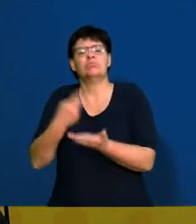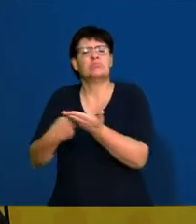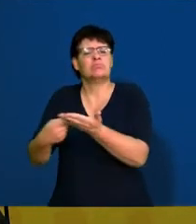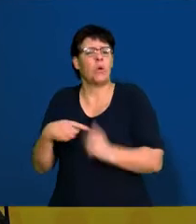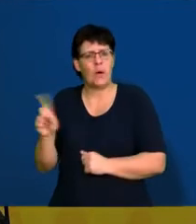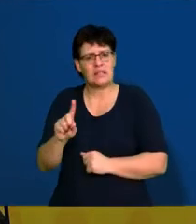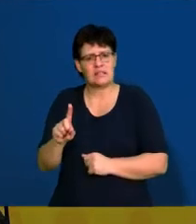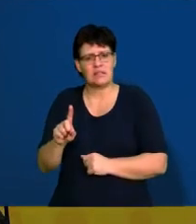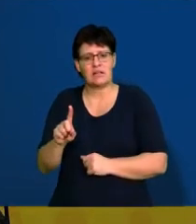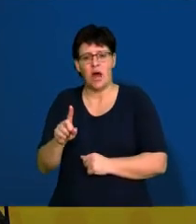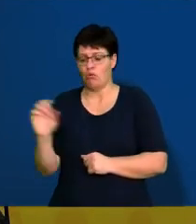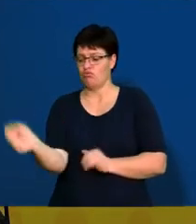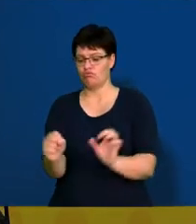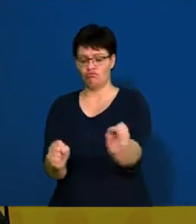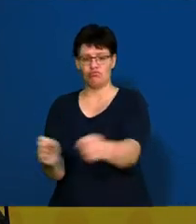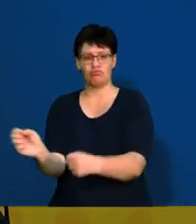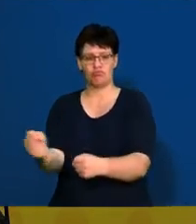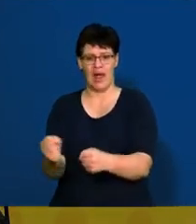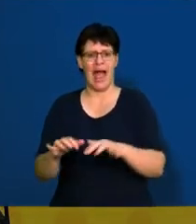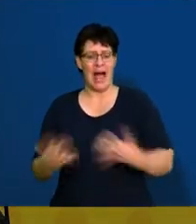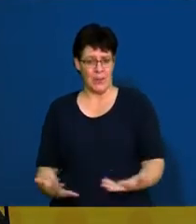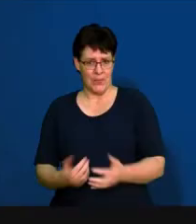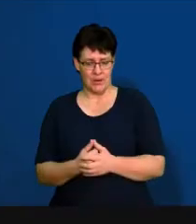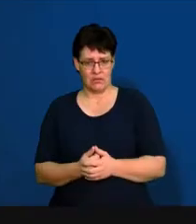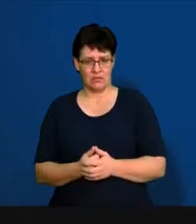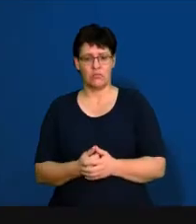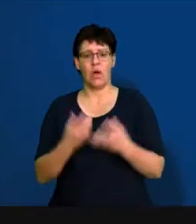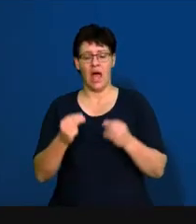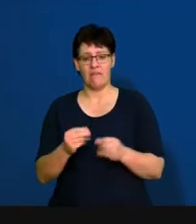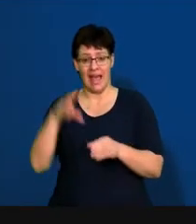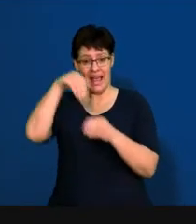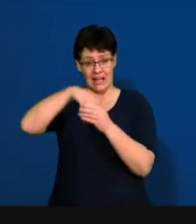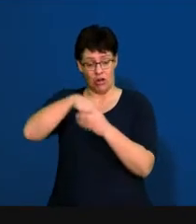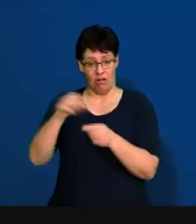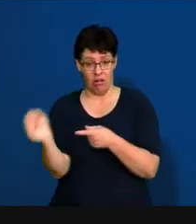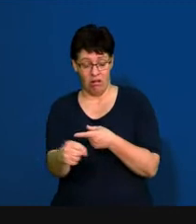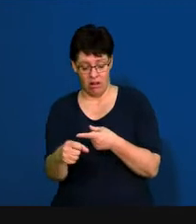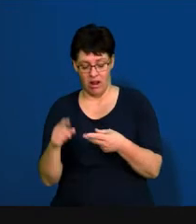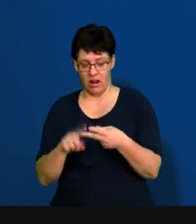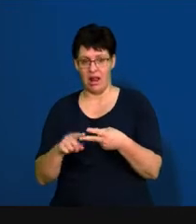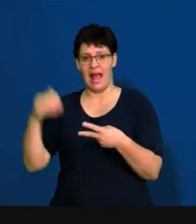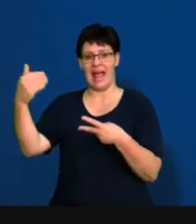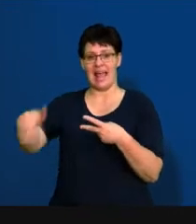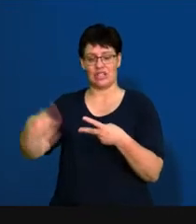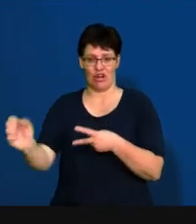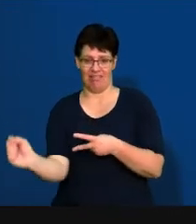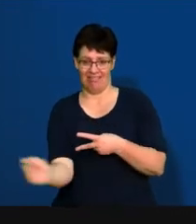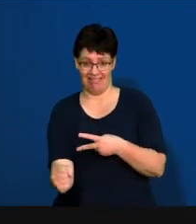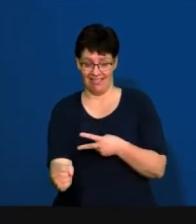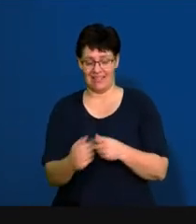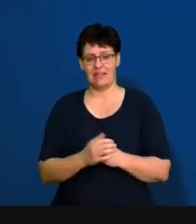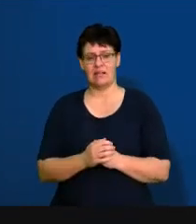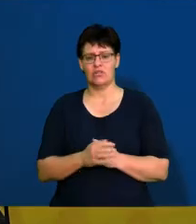about the different forms of recruitment. So the different forms of recruitment you get is internal versus external